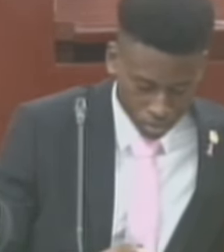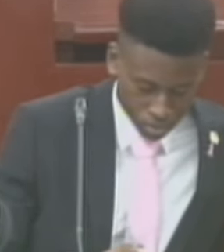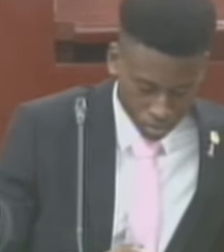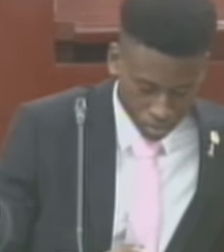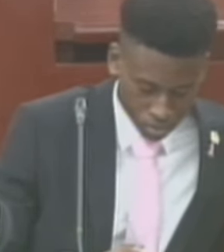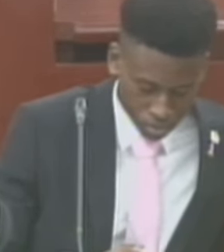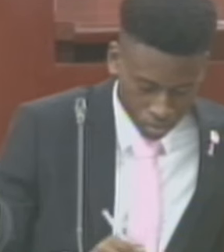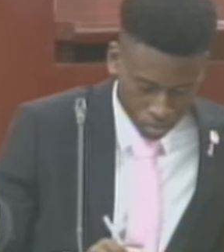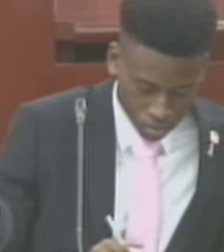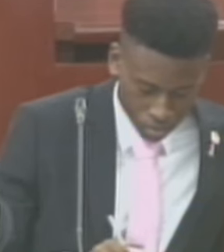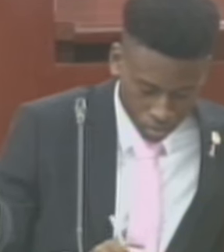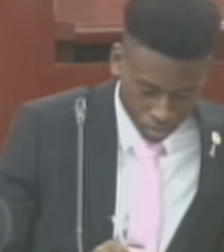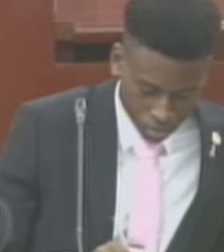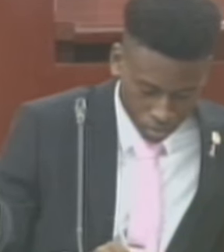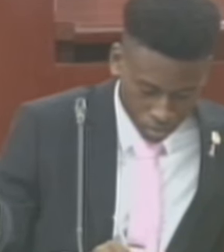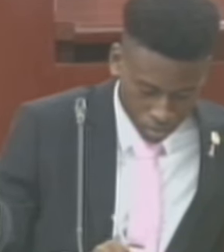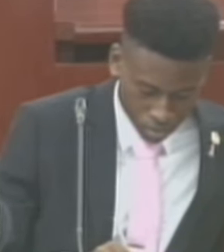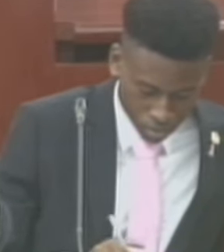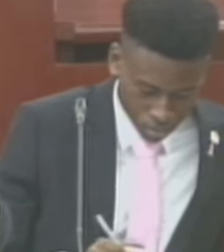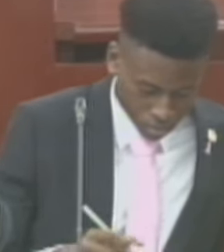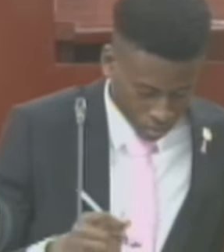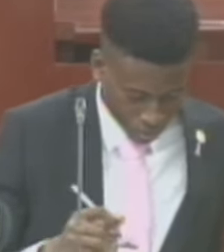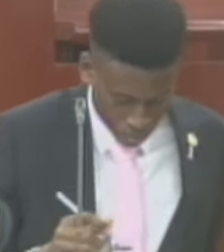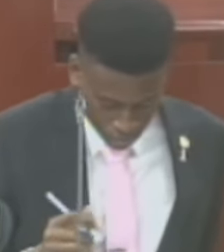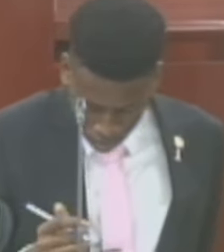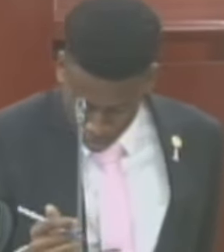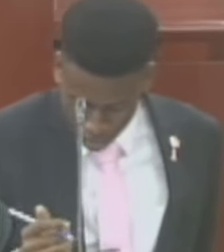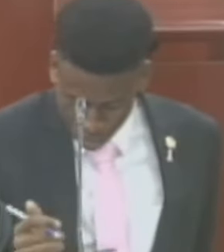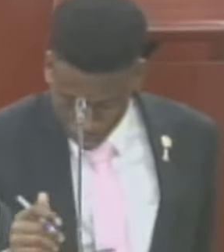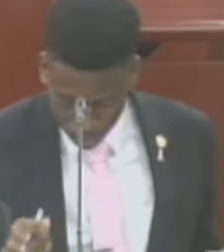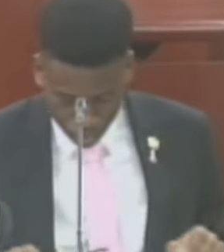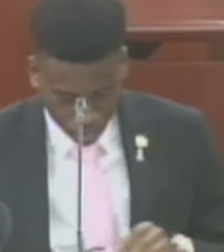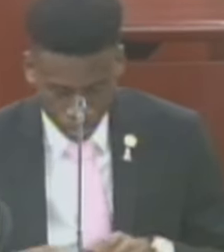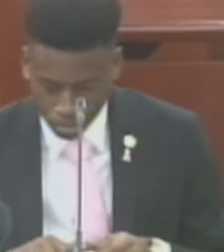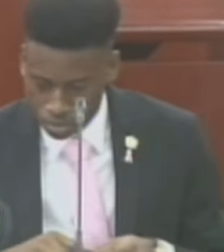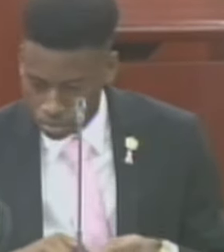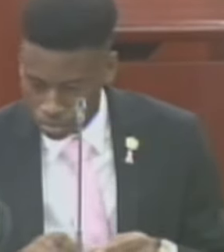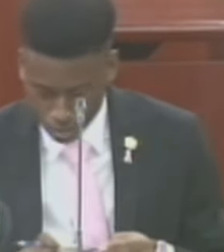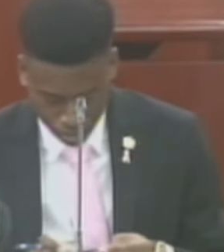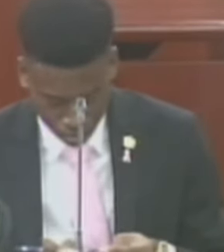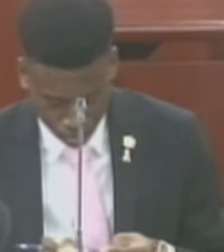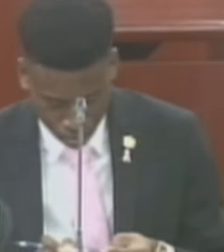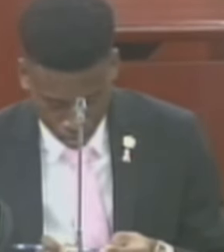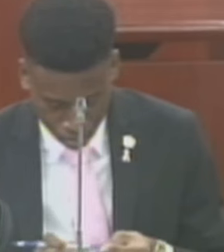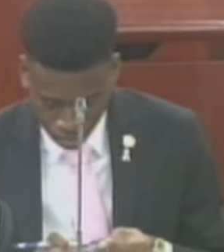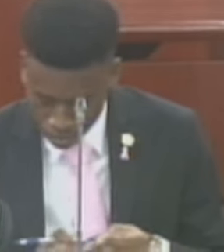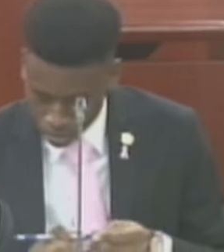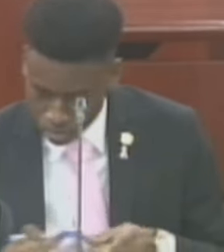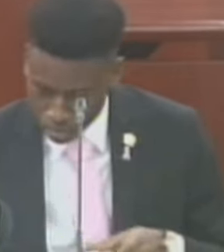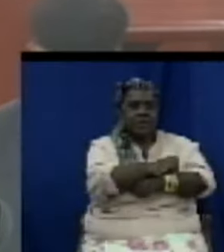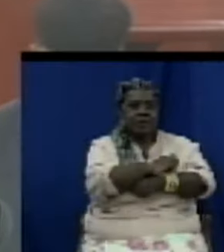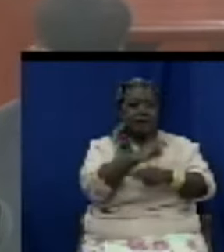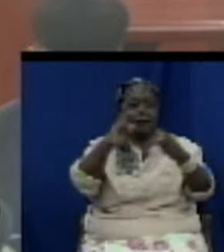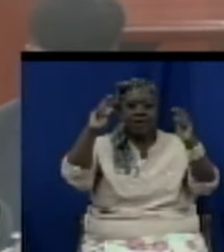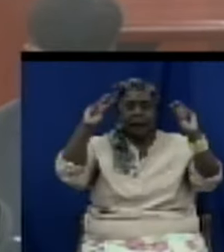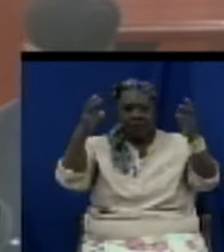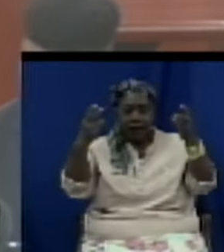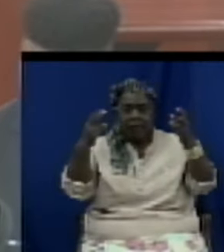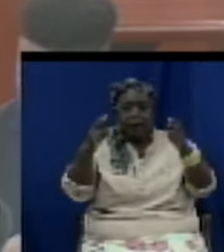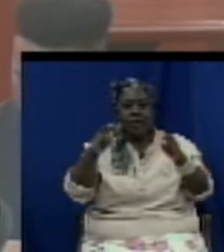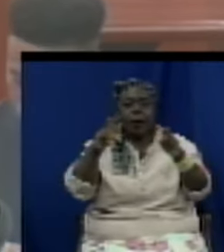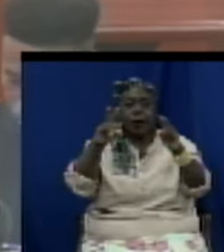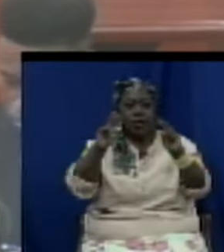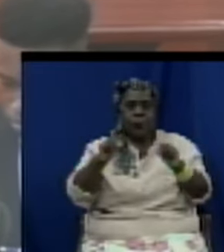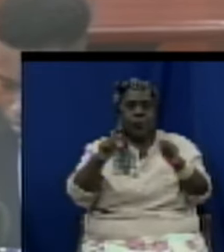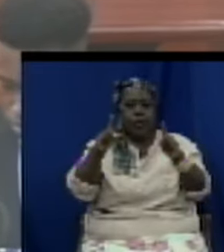support for the many persons affected by breast cancer. This year's theme, No One Should Face Breast Cancer Alone,